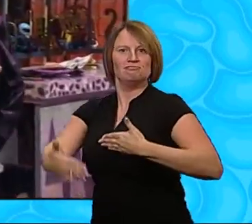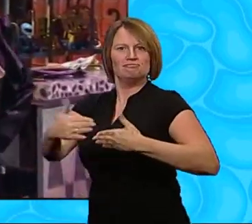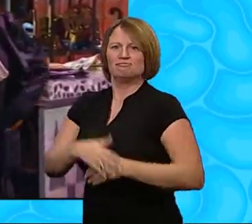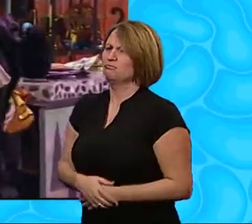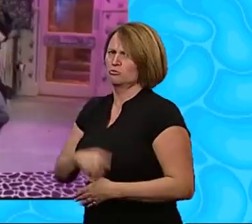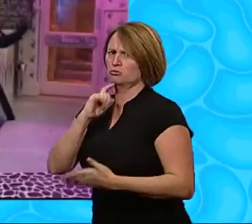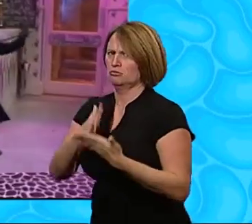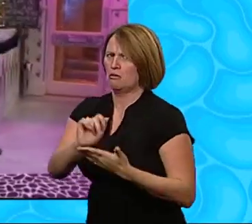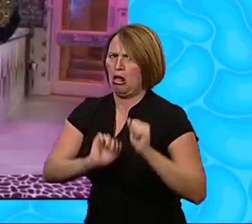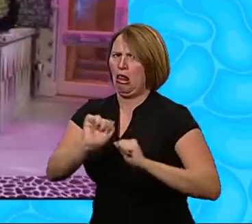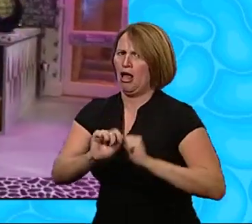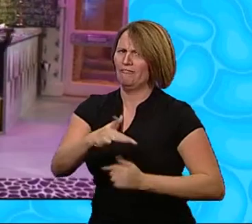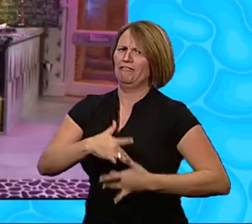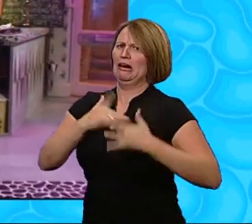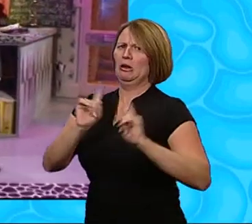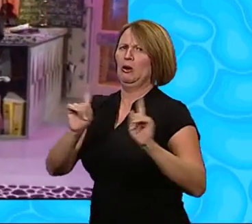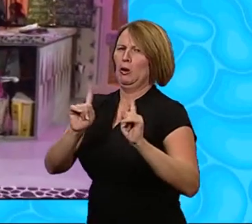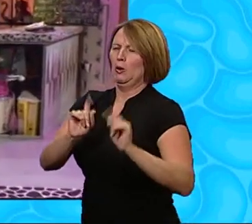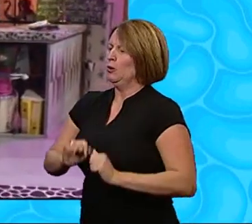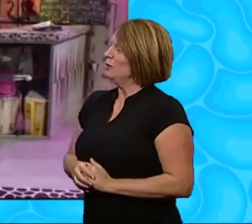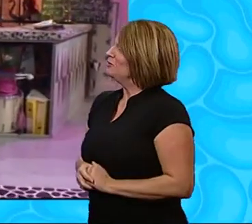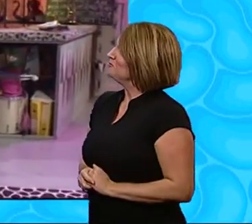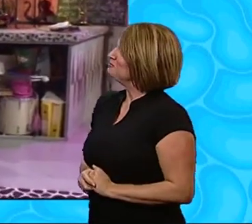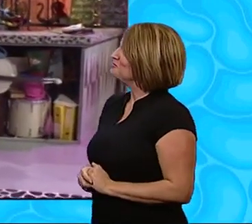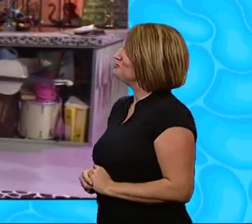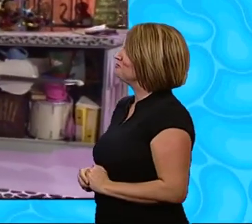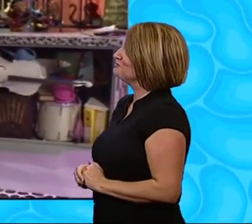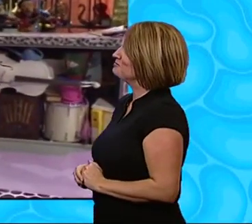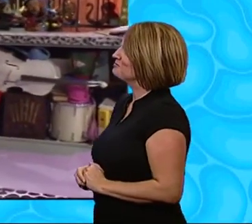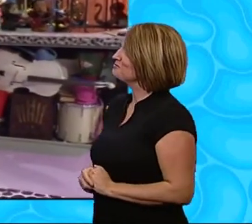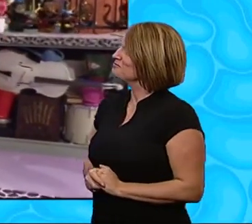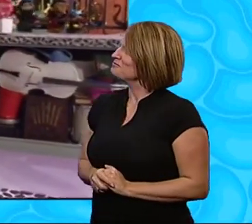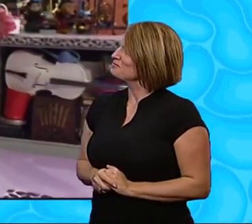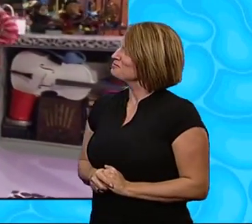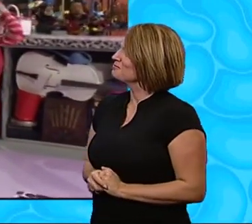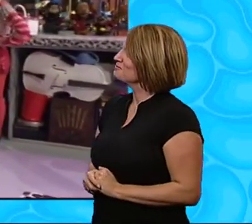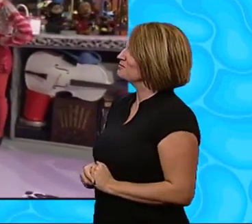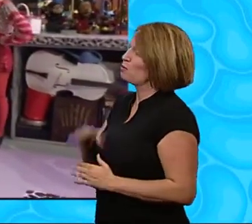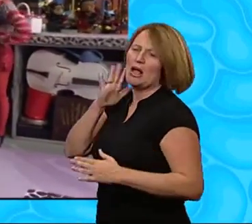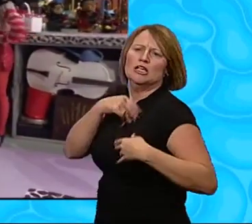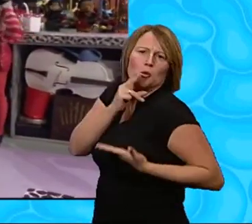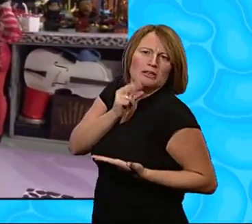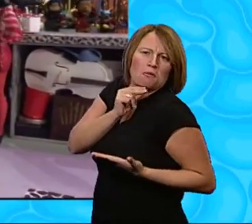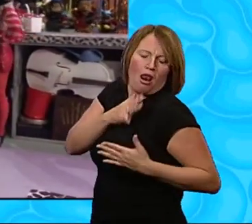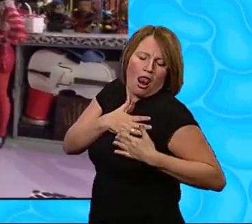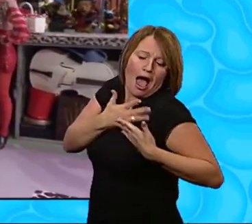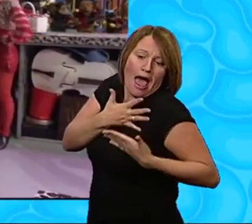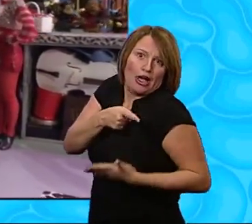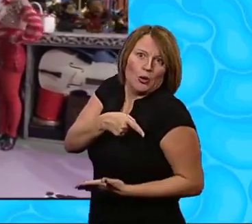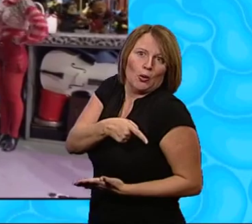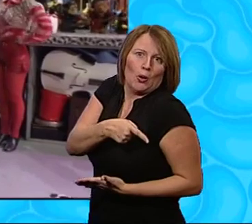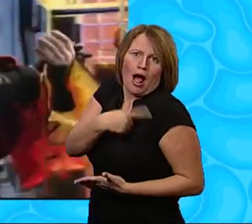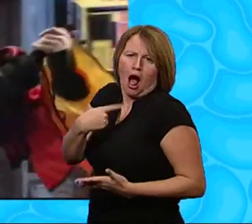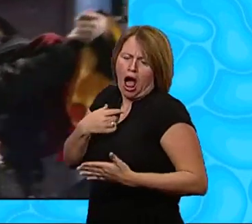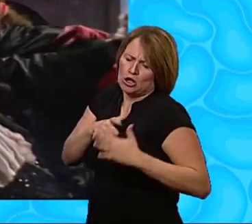Don't deny You feel it too When I whisper I